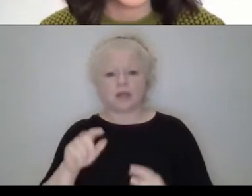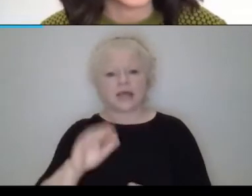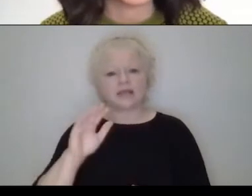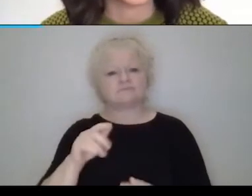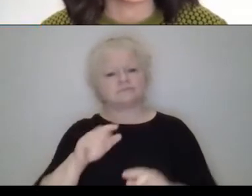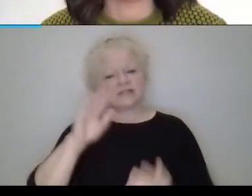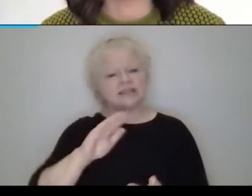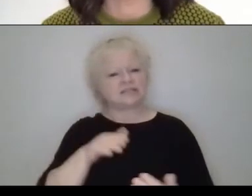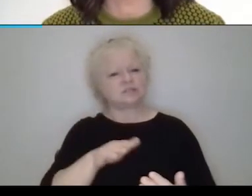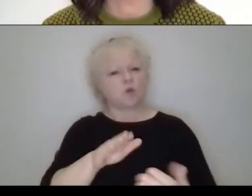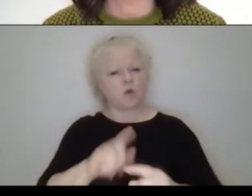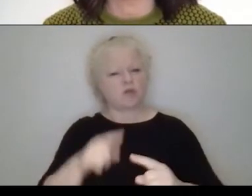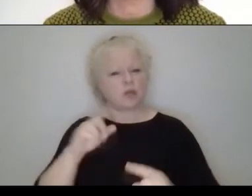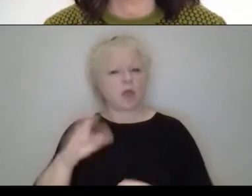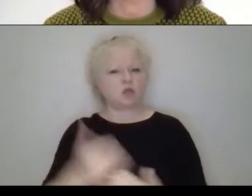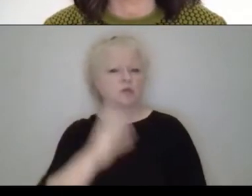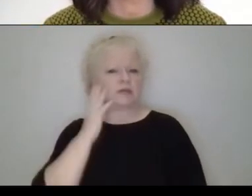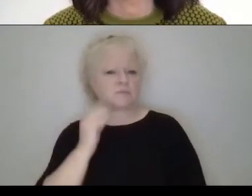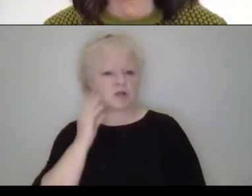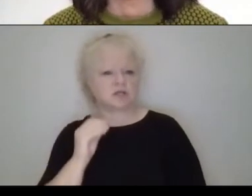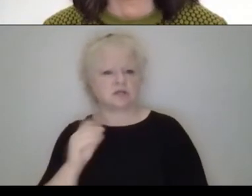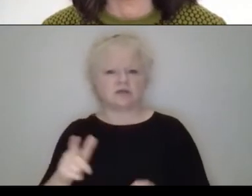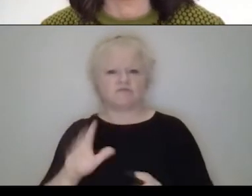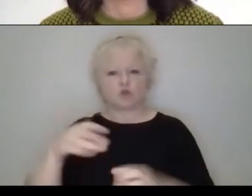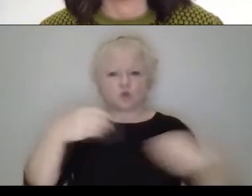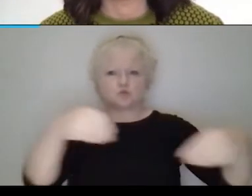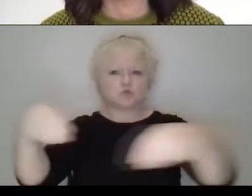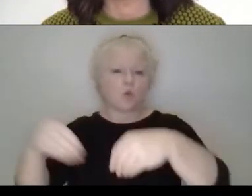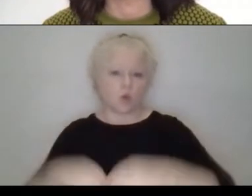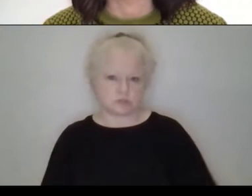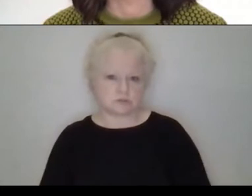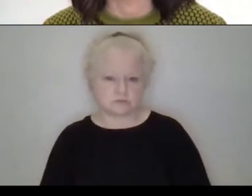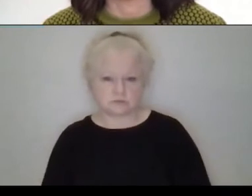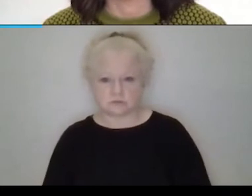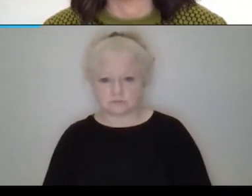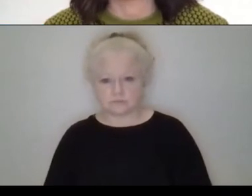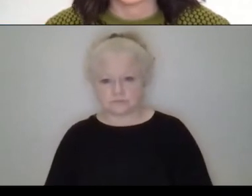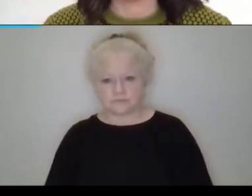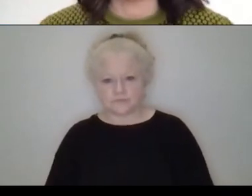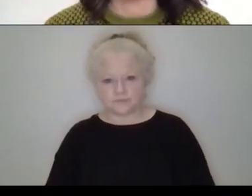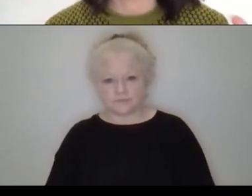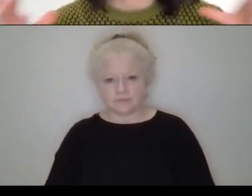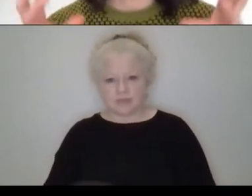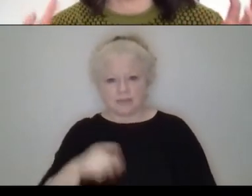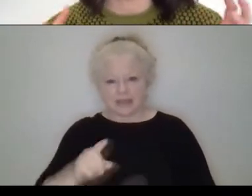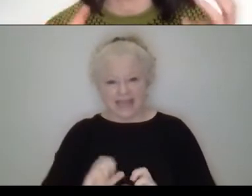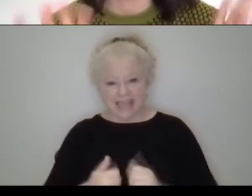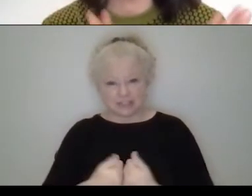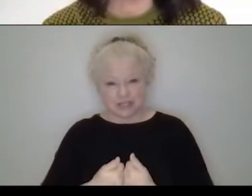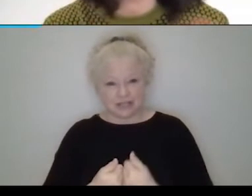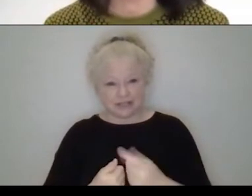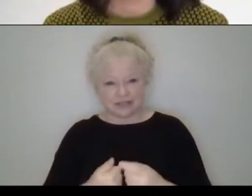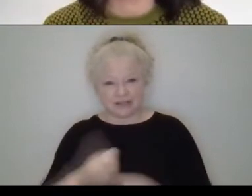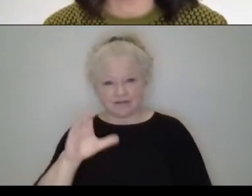experience for their new flagship stores. But of course we have this challenge of pushing the